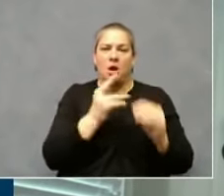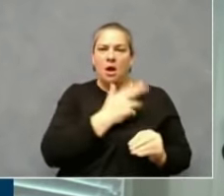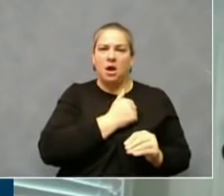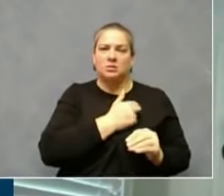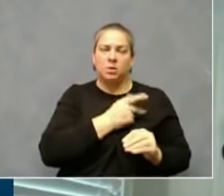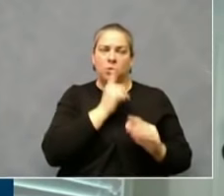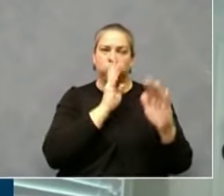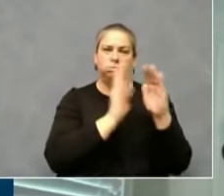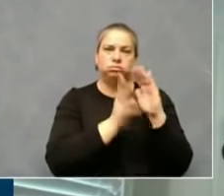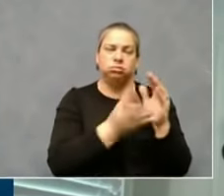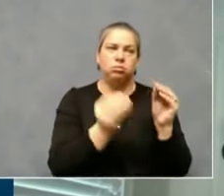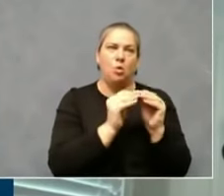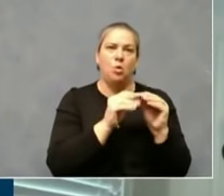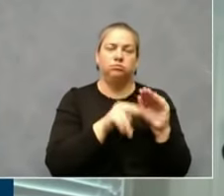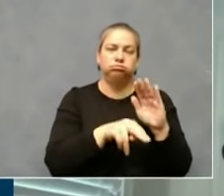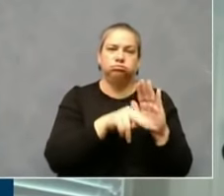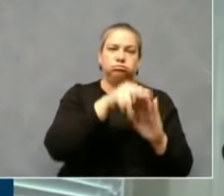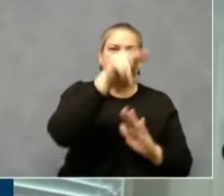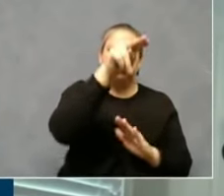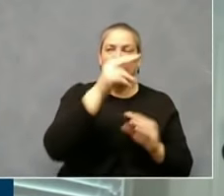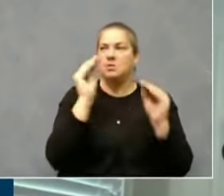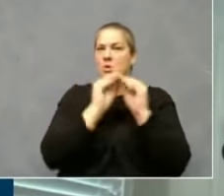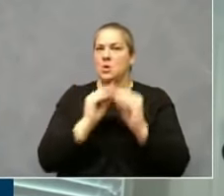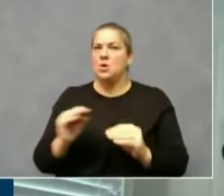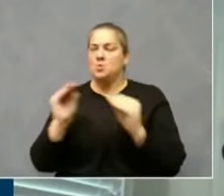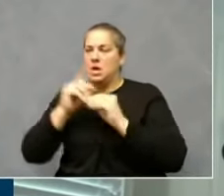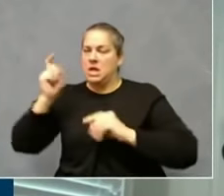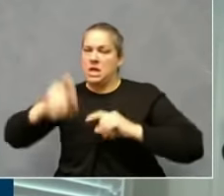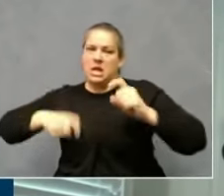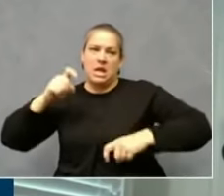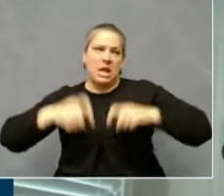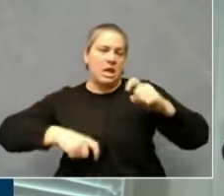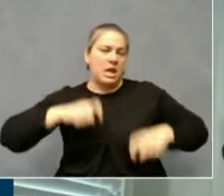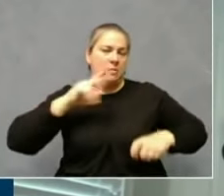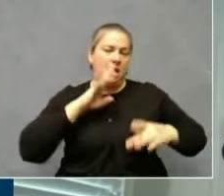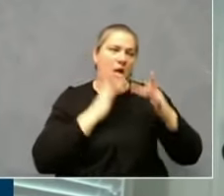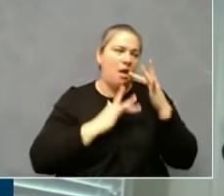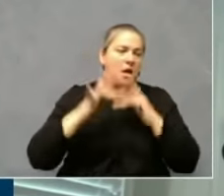I'm grateful to you. We have shown in Kentucky that we can